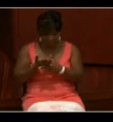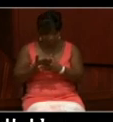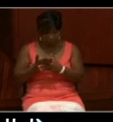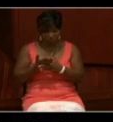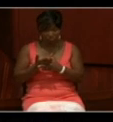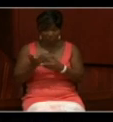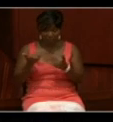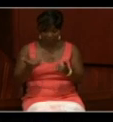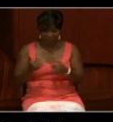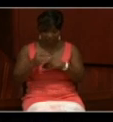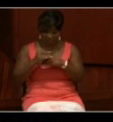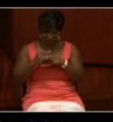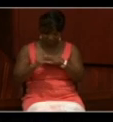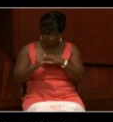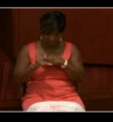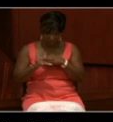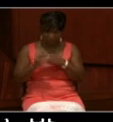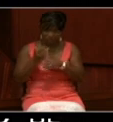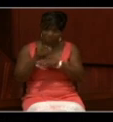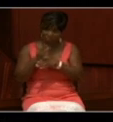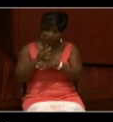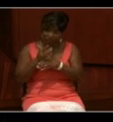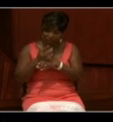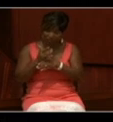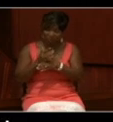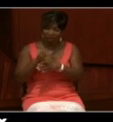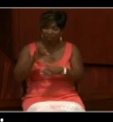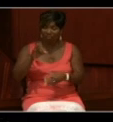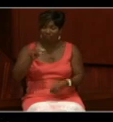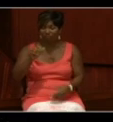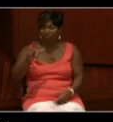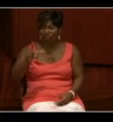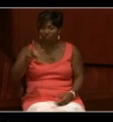available through our partnership with Fold3.com.